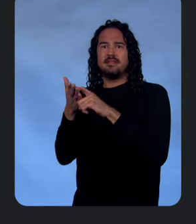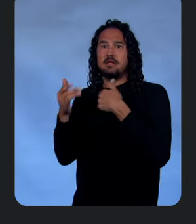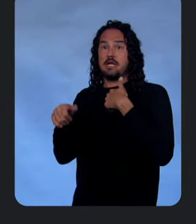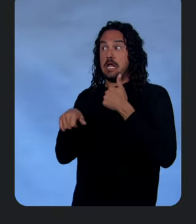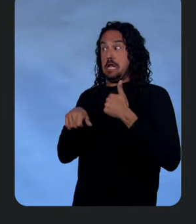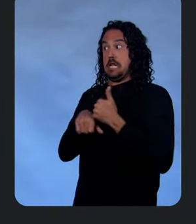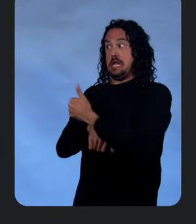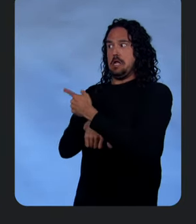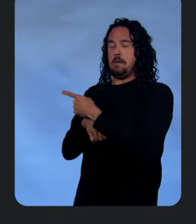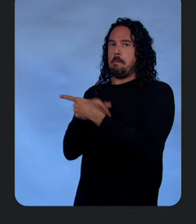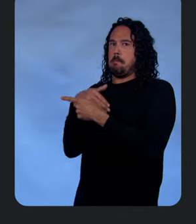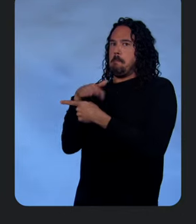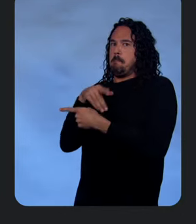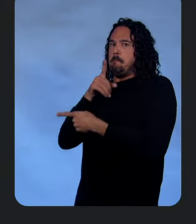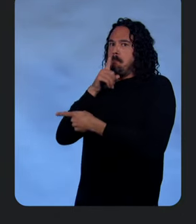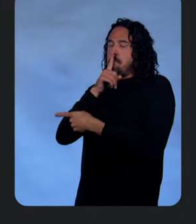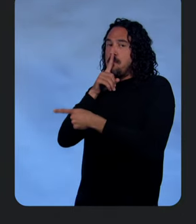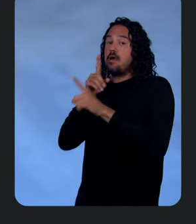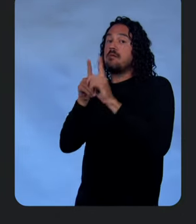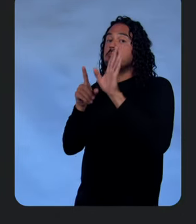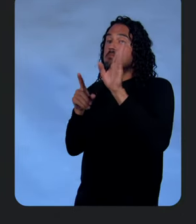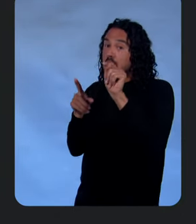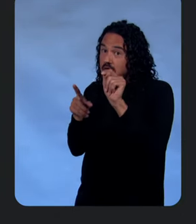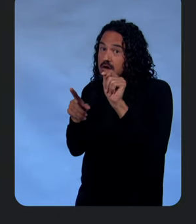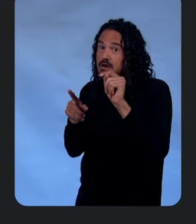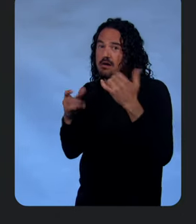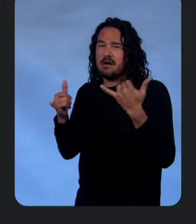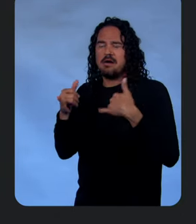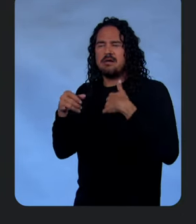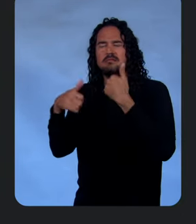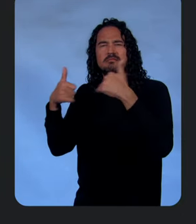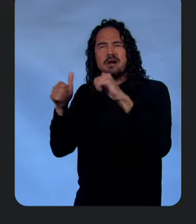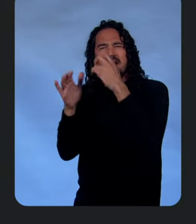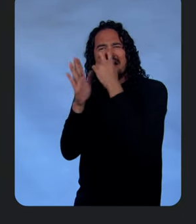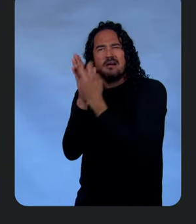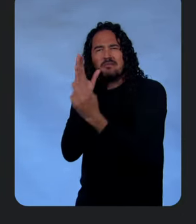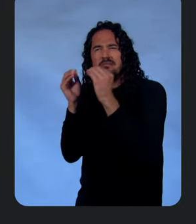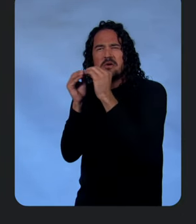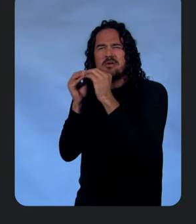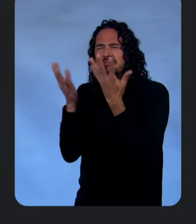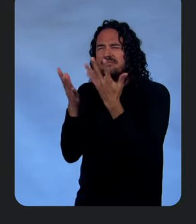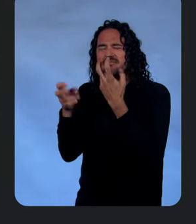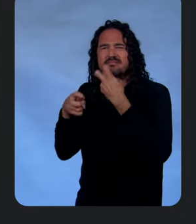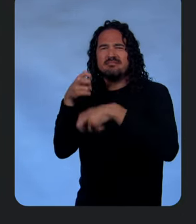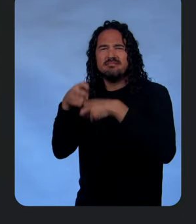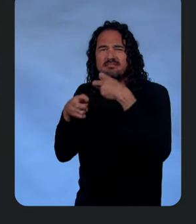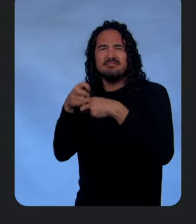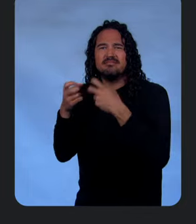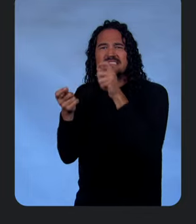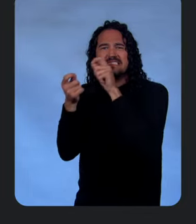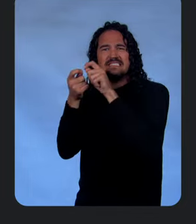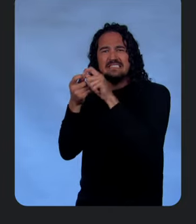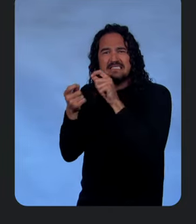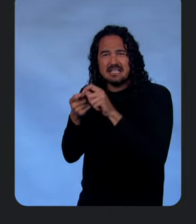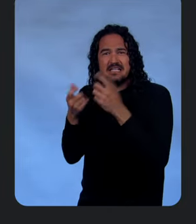Not yet. But we should probably dig in a little bit more and see what's going on. So, I'm going to go ahead and click View Logs.